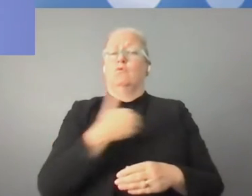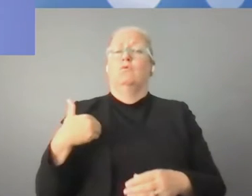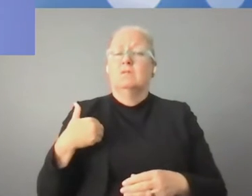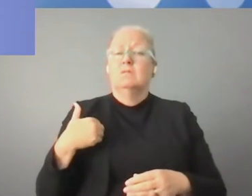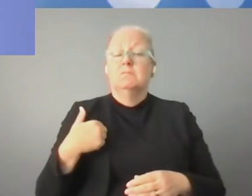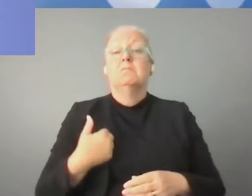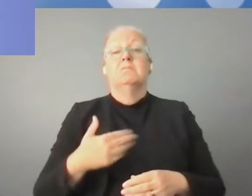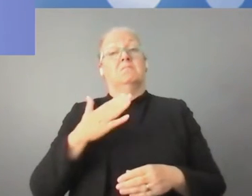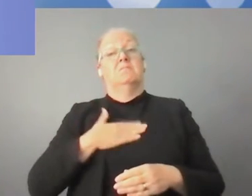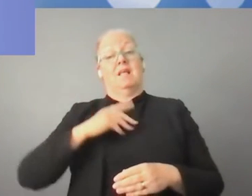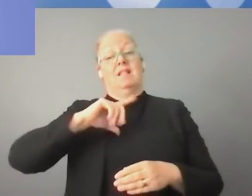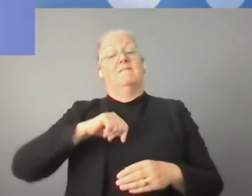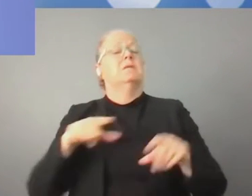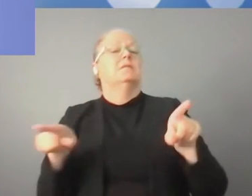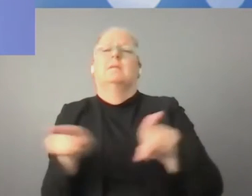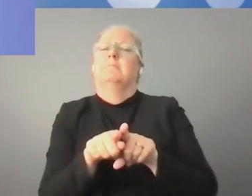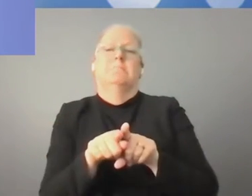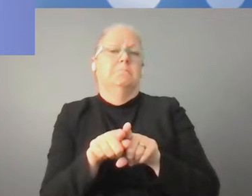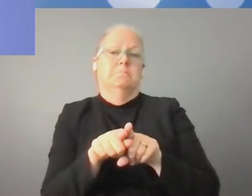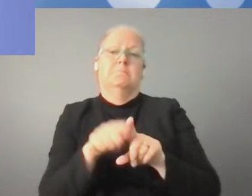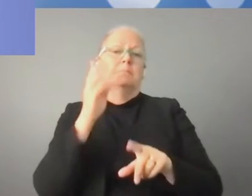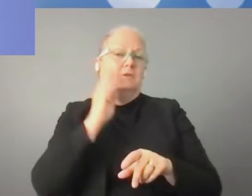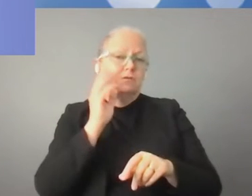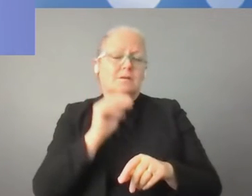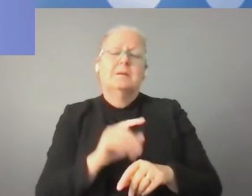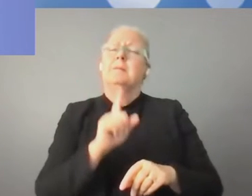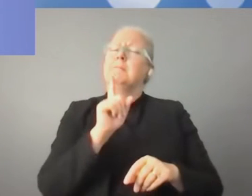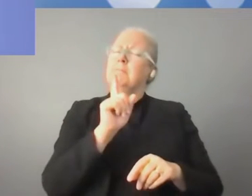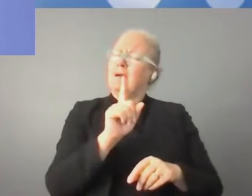but I think there are interesting upsides to that as well.